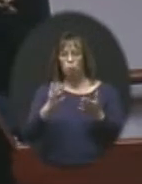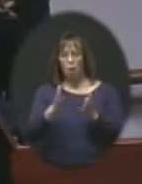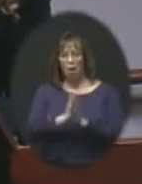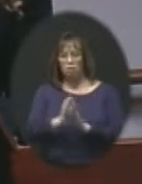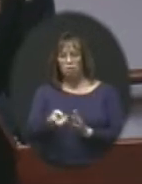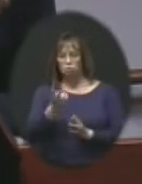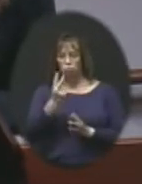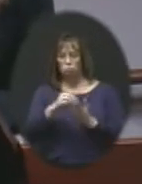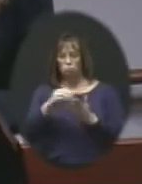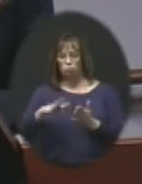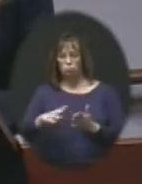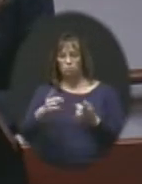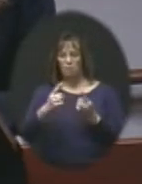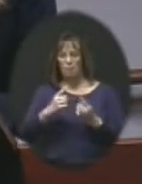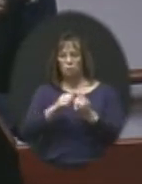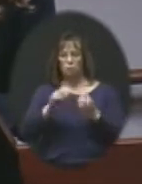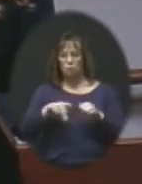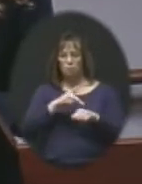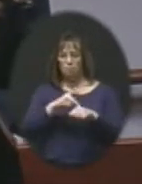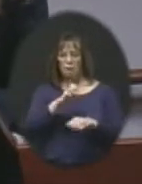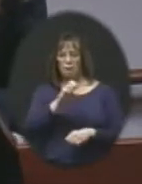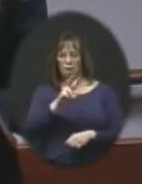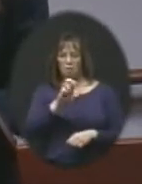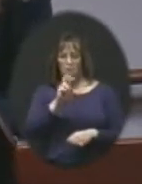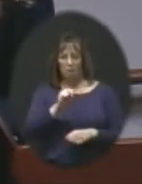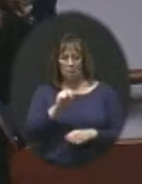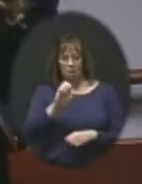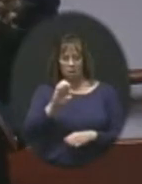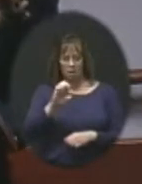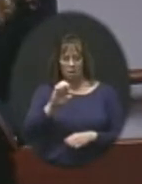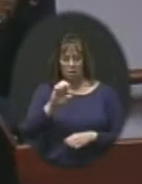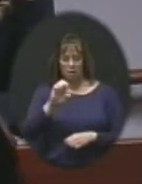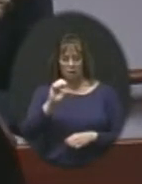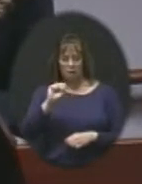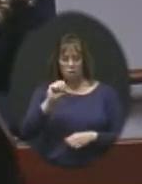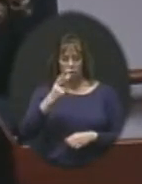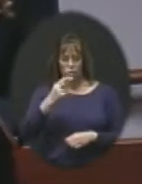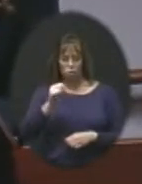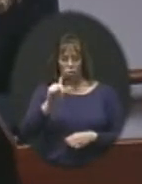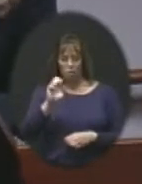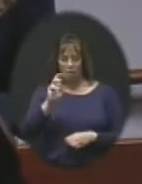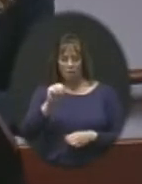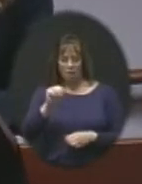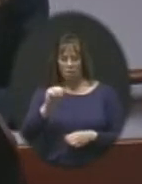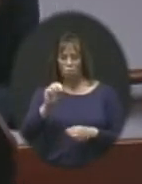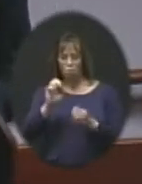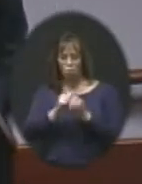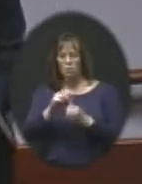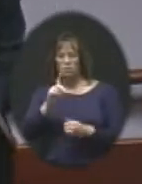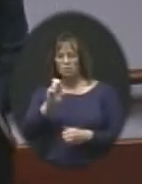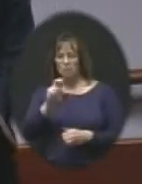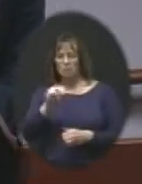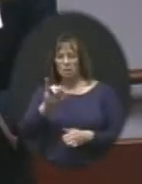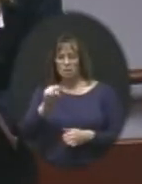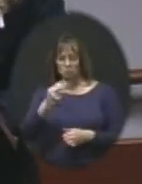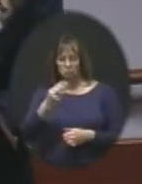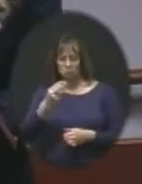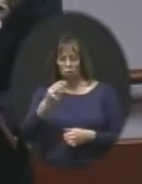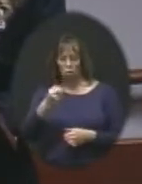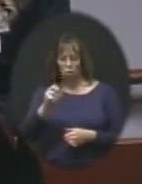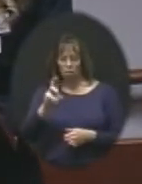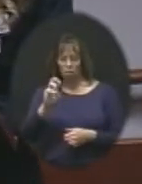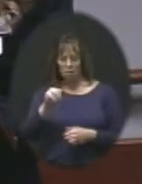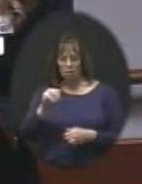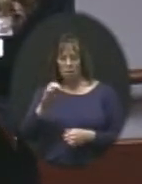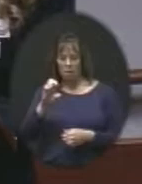come forward along with their administrator. Evan Eshelman from Olathe South along with Assistant Principal Denise Herman and Eric Flam from Olathe Northwest